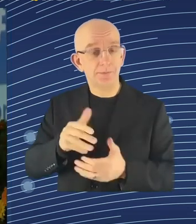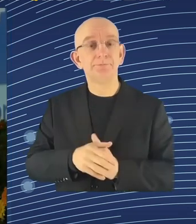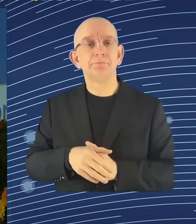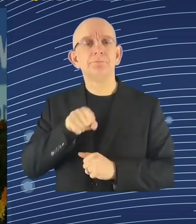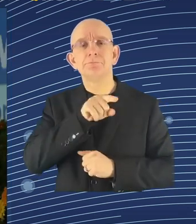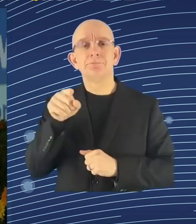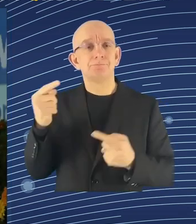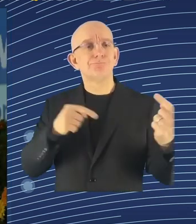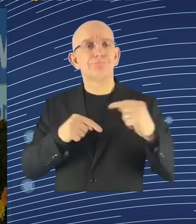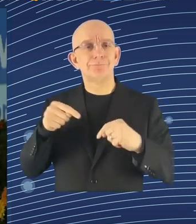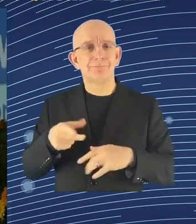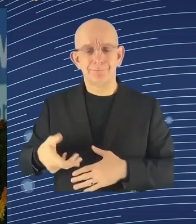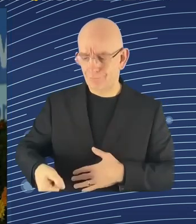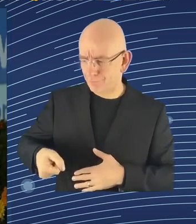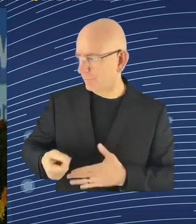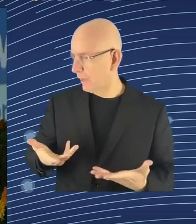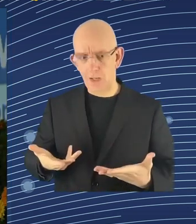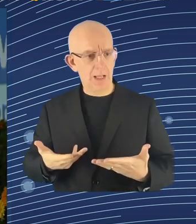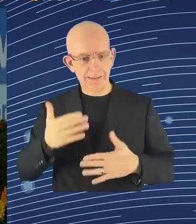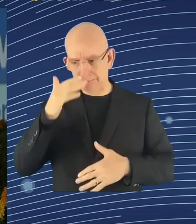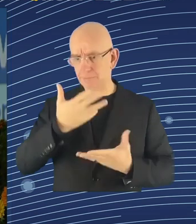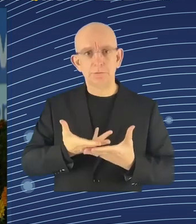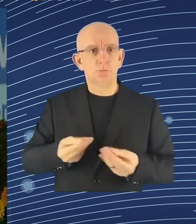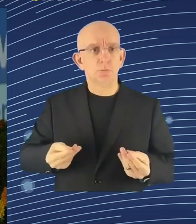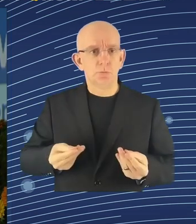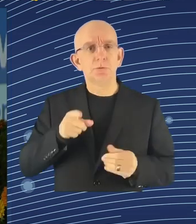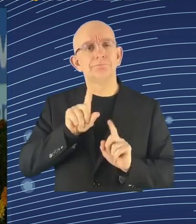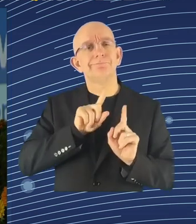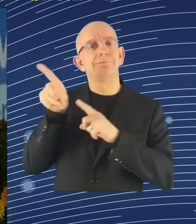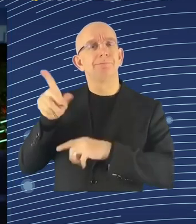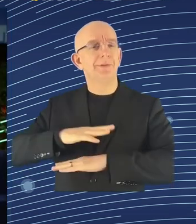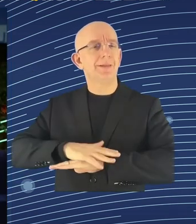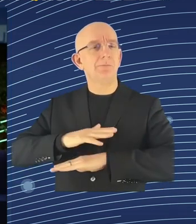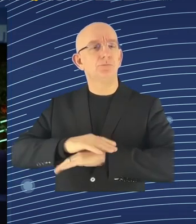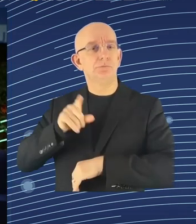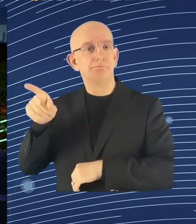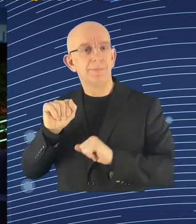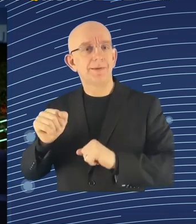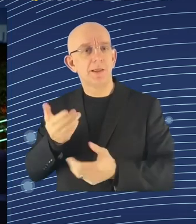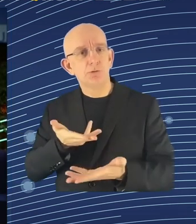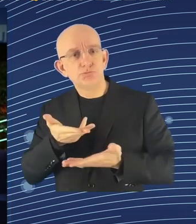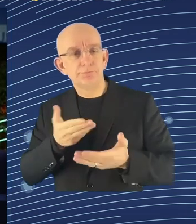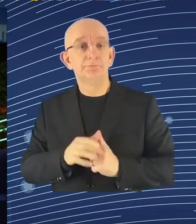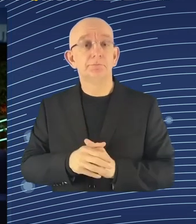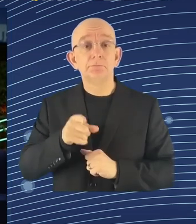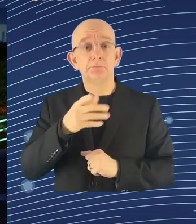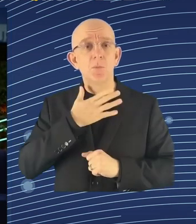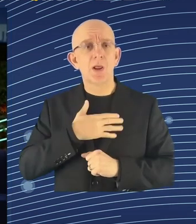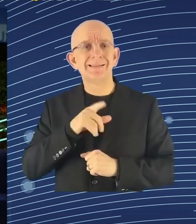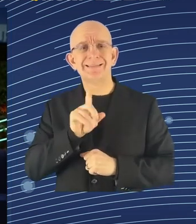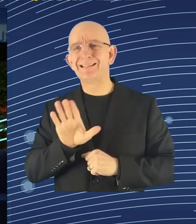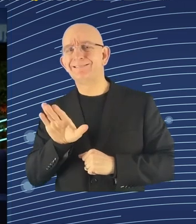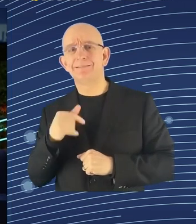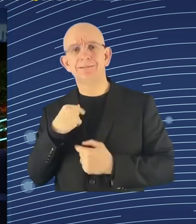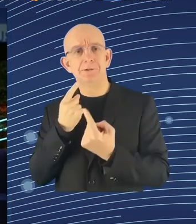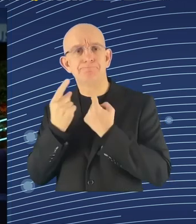to the reception desk as well, they're going to help you out there. It's time for our first speaker to officially kick off the event. He's